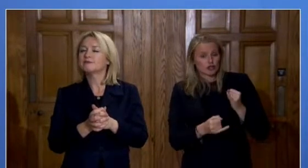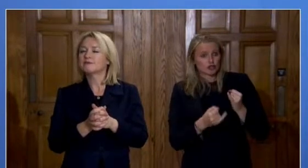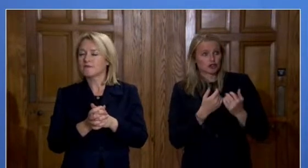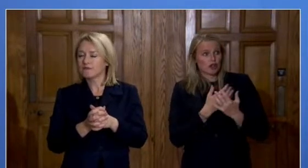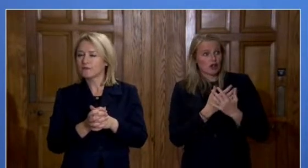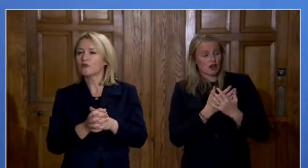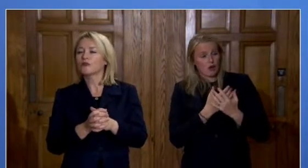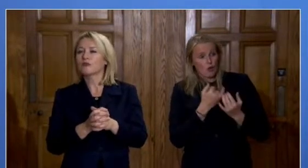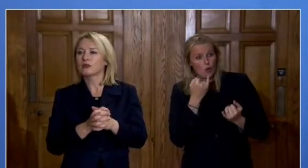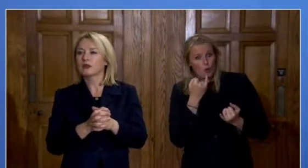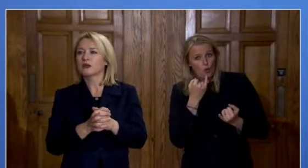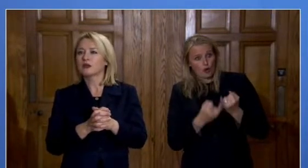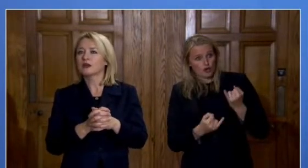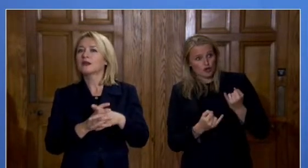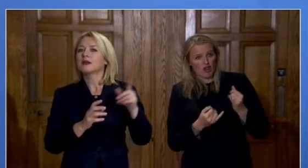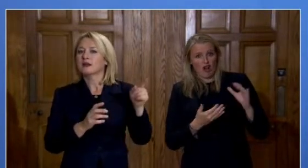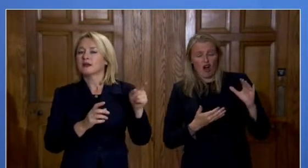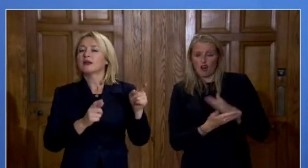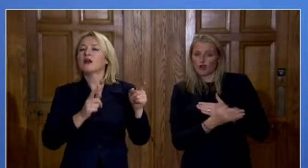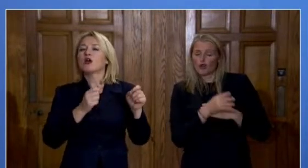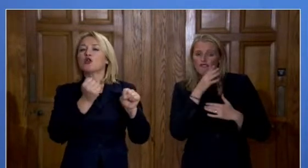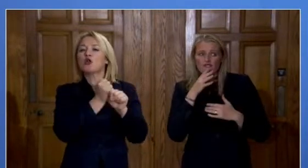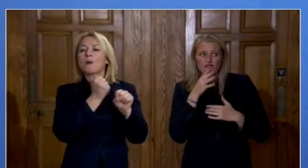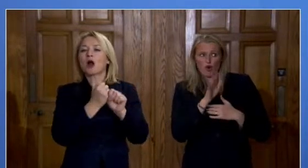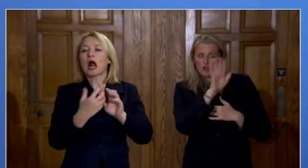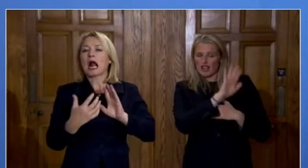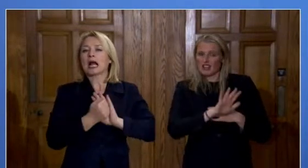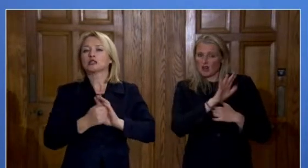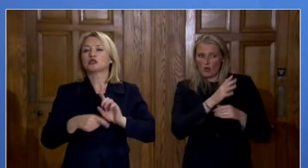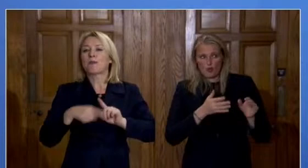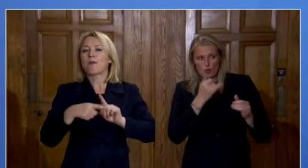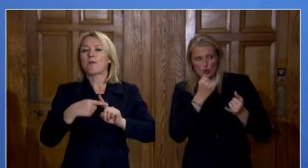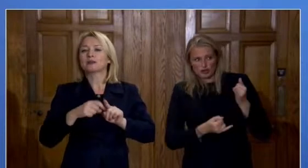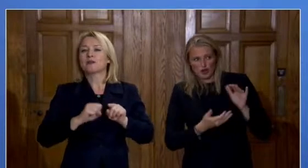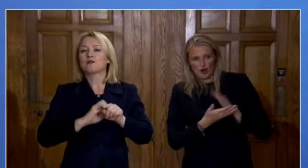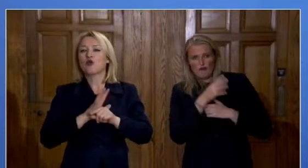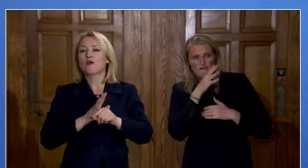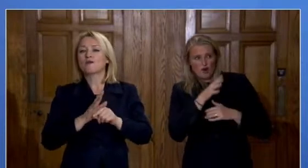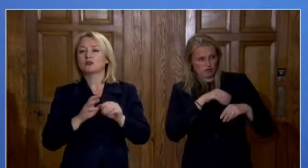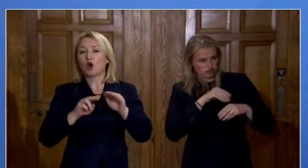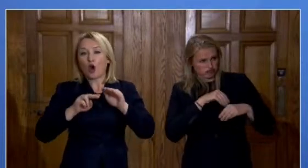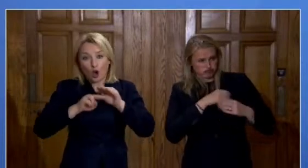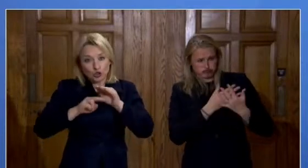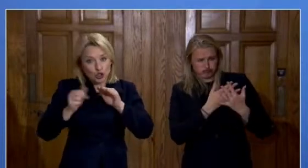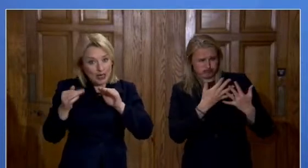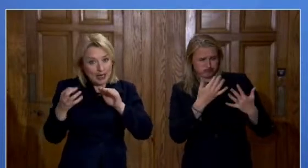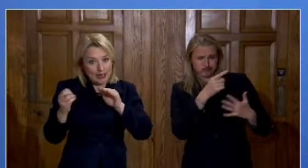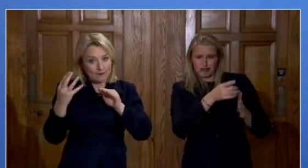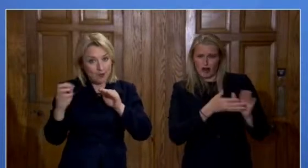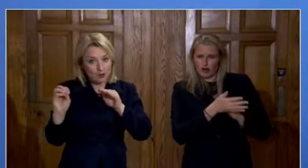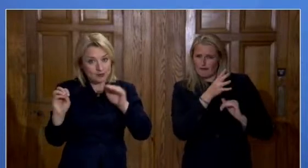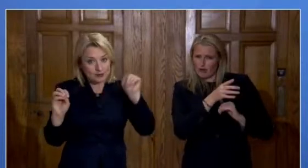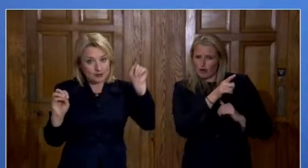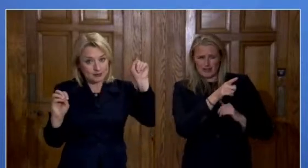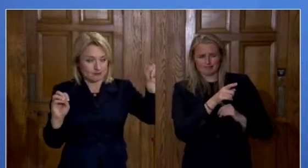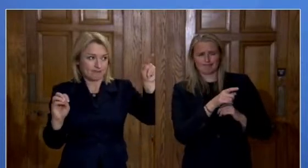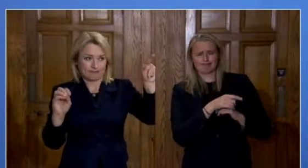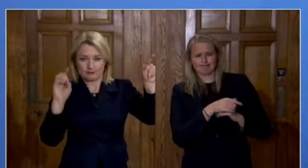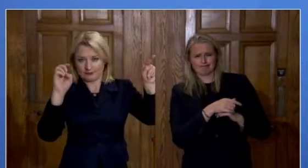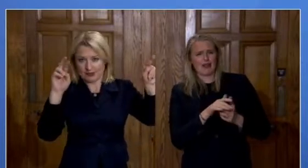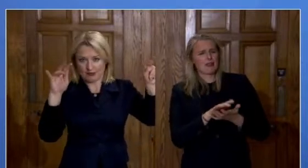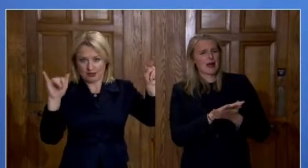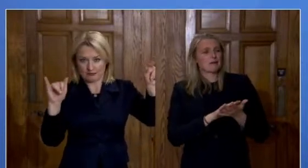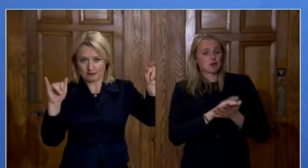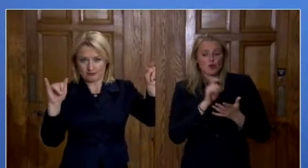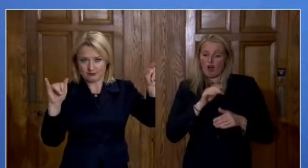um under 40 uh and the concern where we have for that is that then leads into